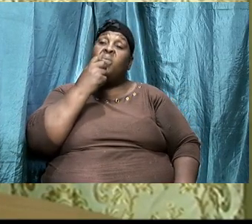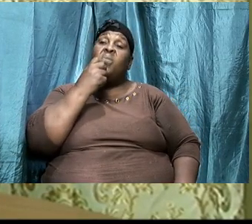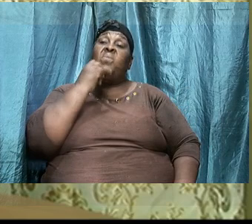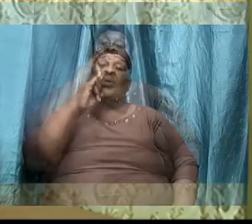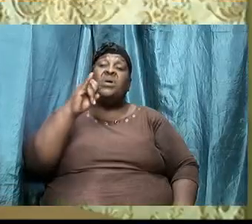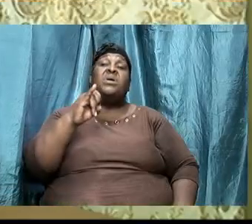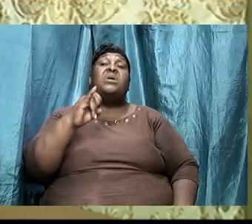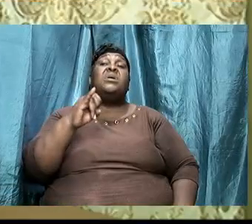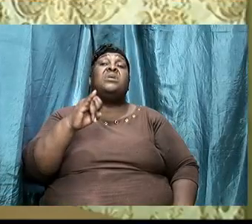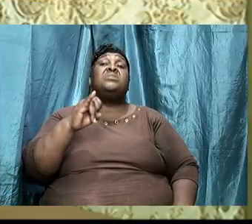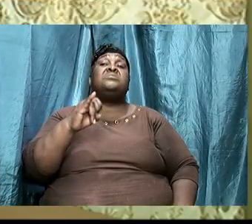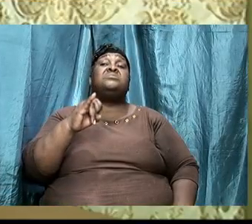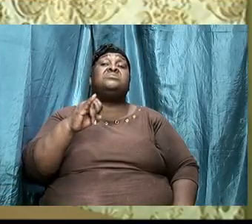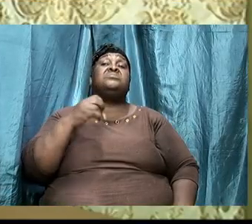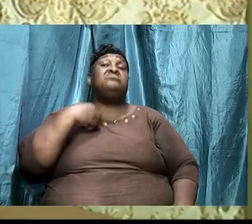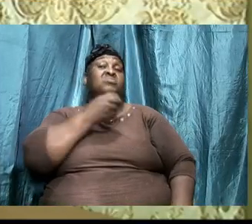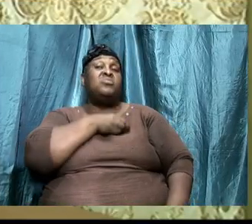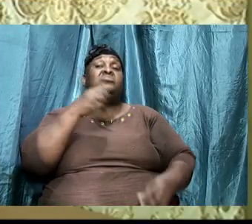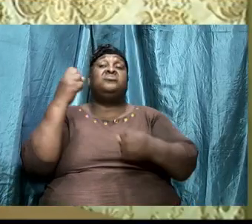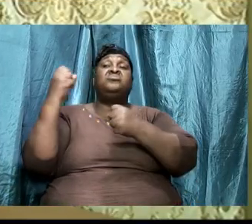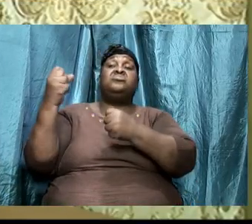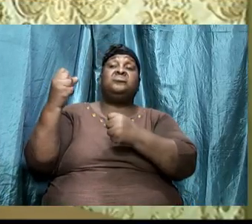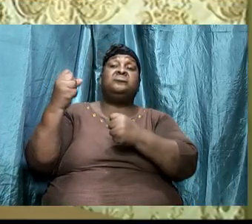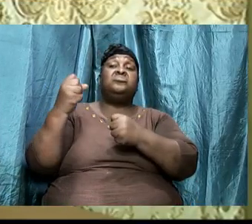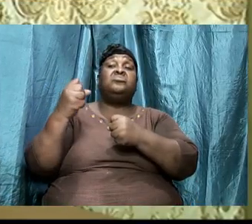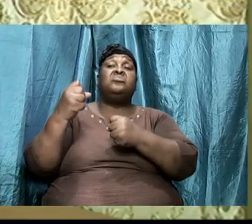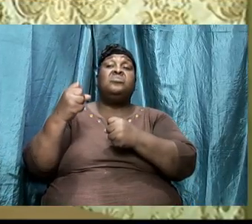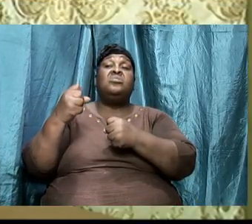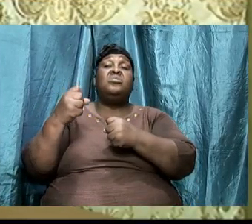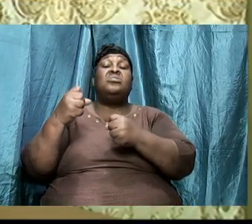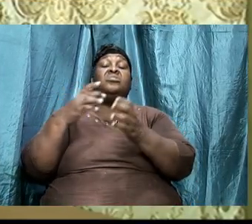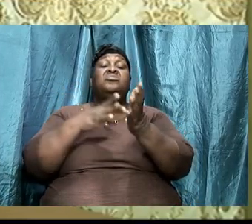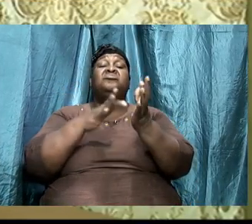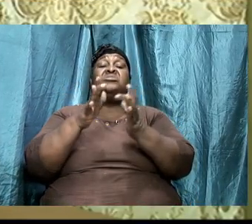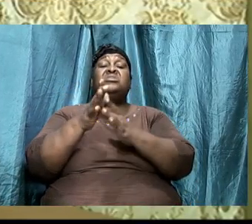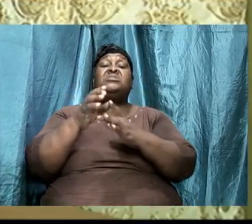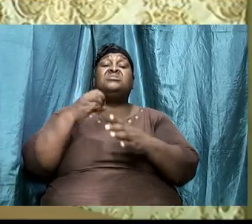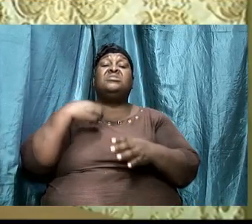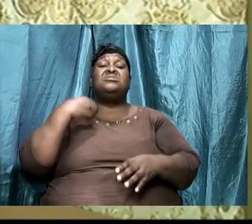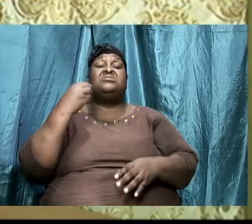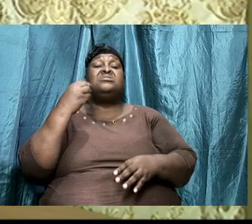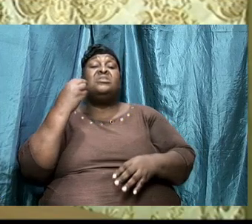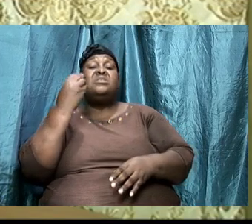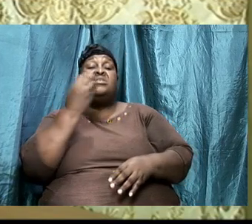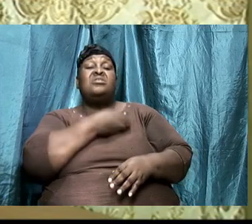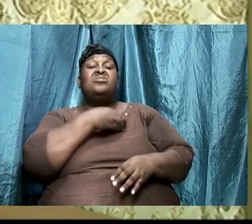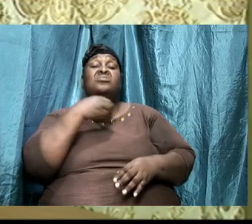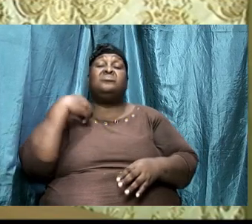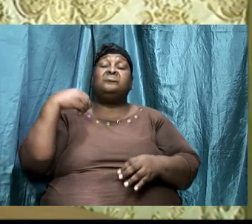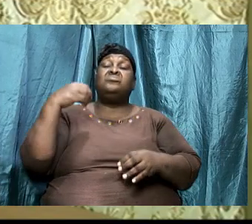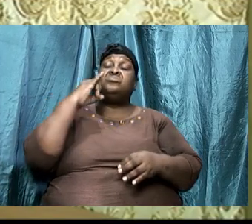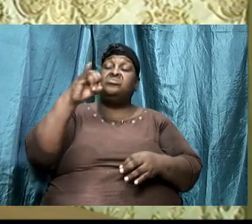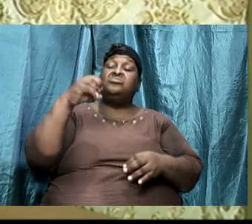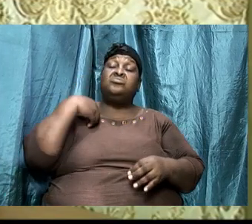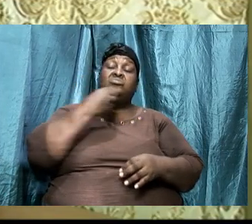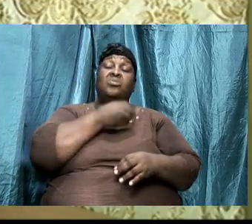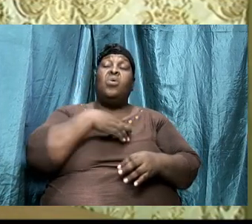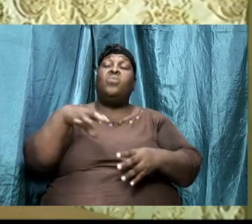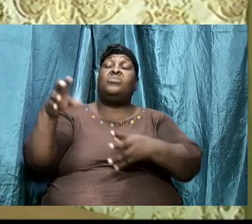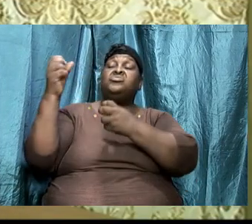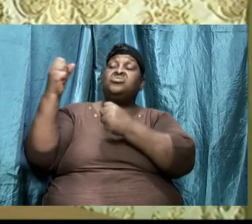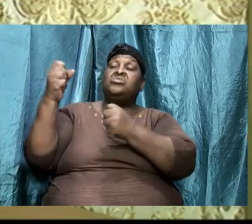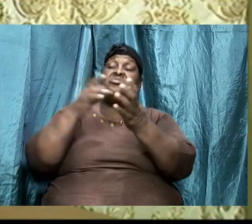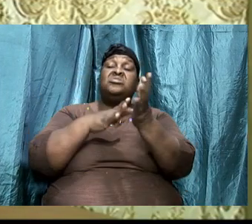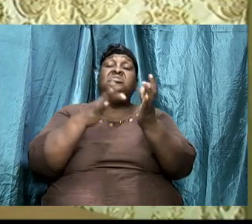and the source of our strength is in Jesus Christ Jesus said you can do nothing outside